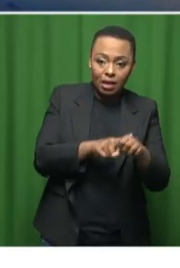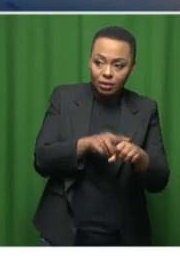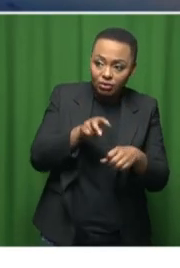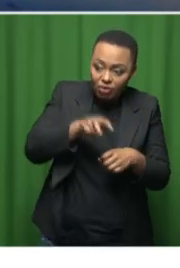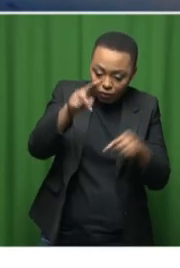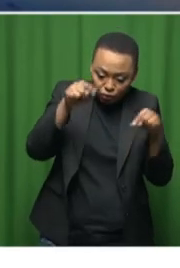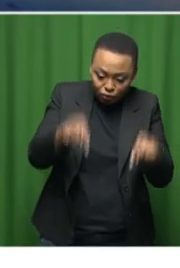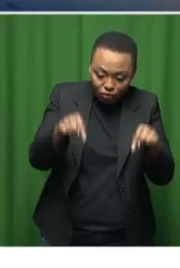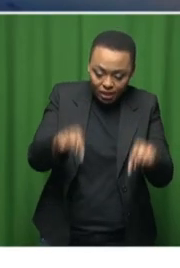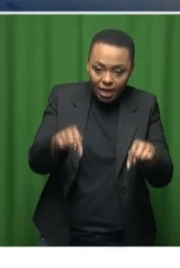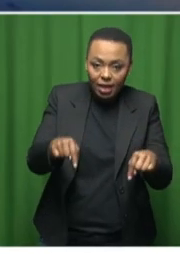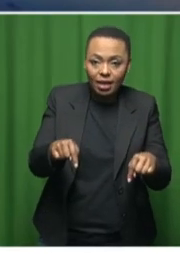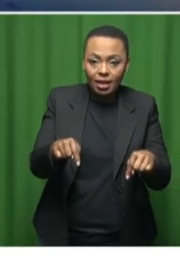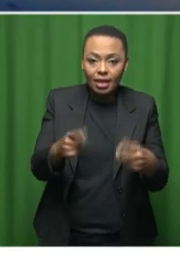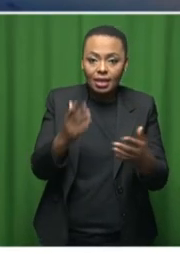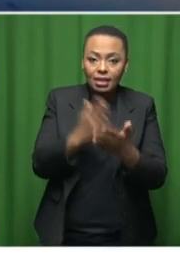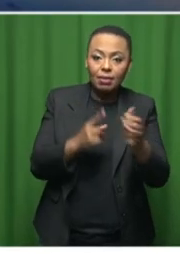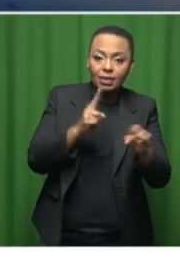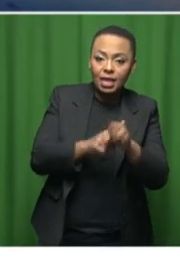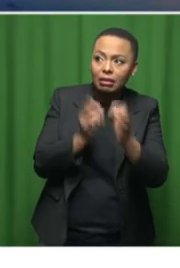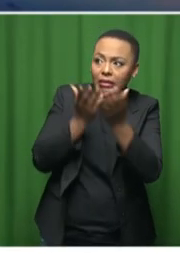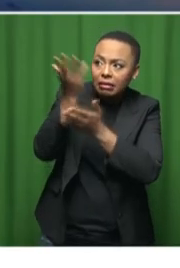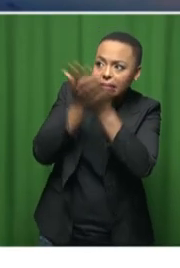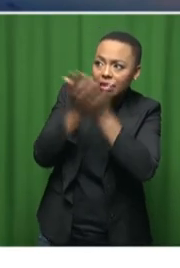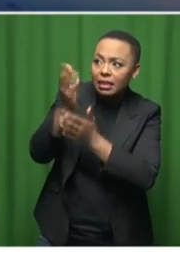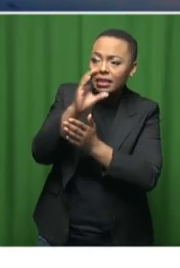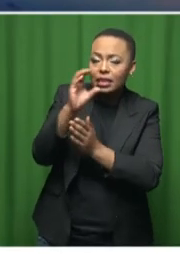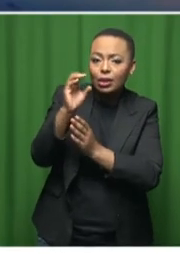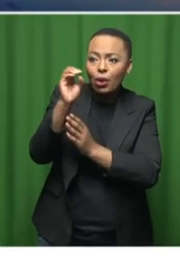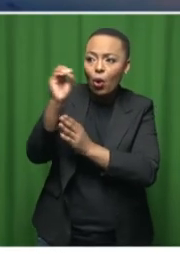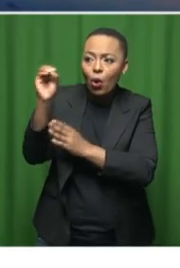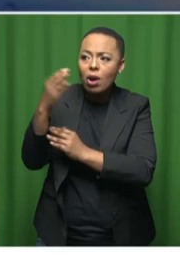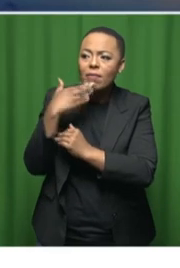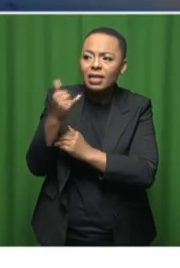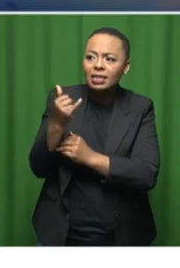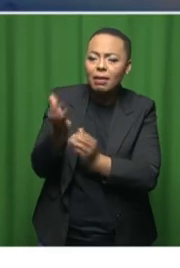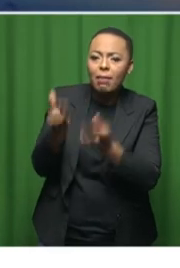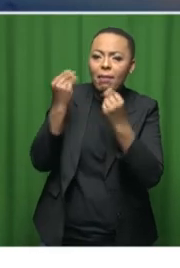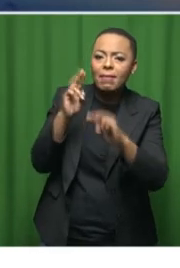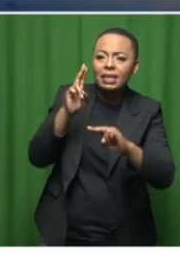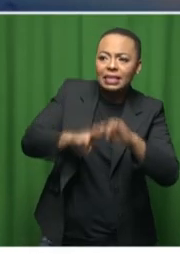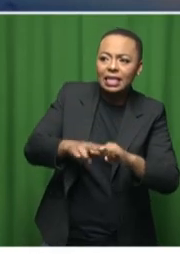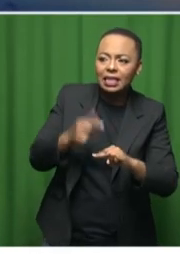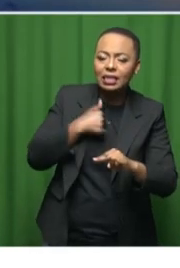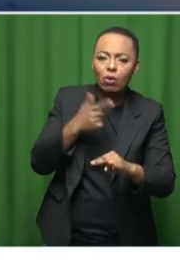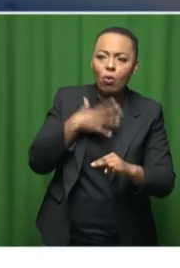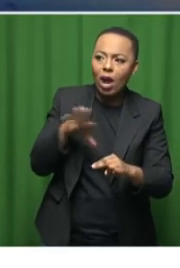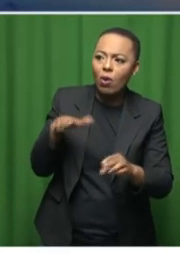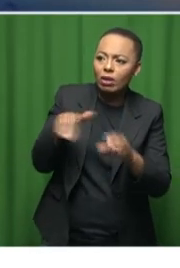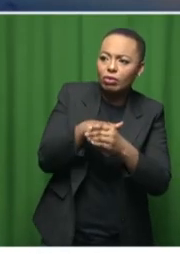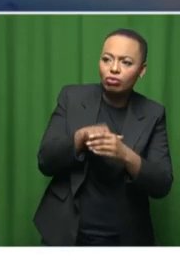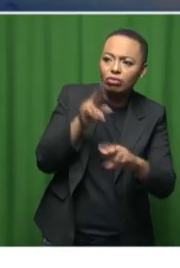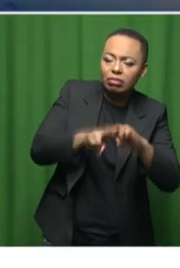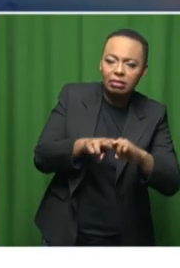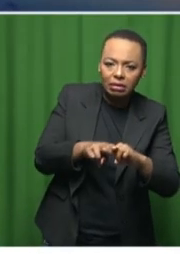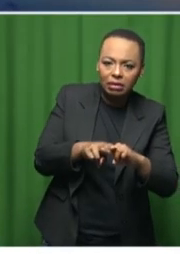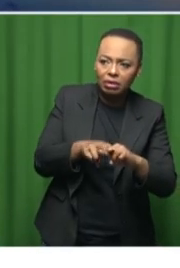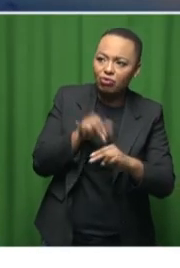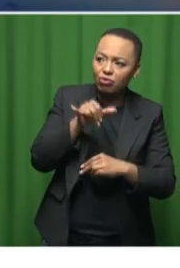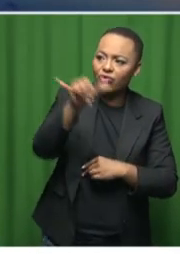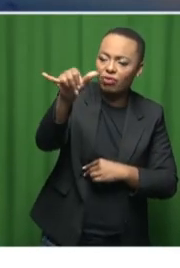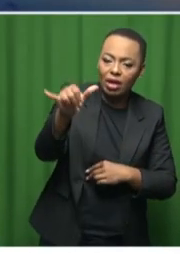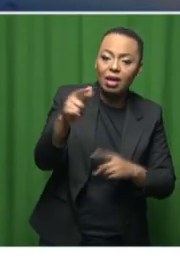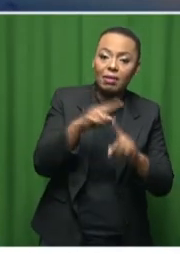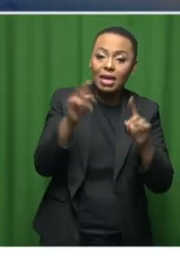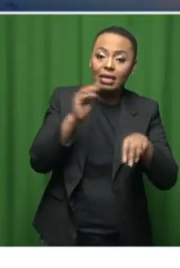At some stage, you have had to talk to some CEOs to say, please try, find me a seat. Because you can't just get a seat. And that is a